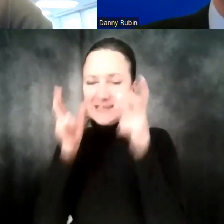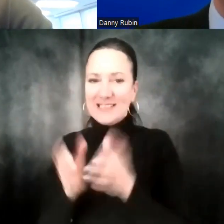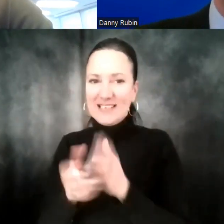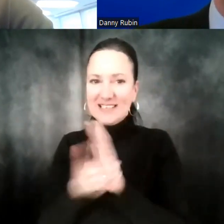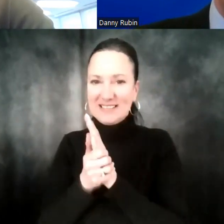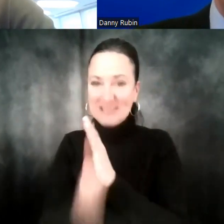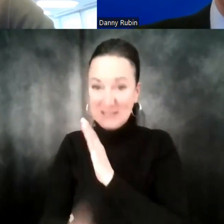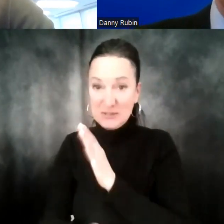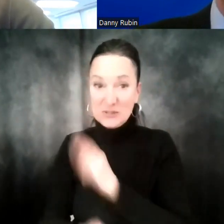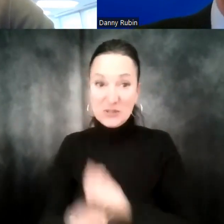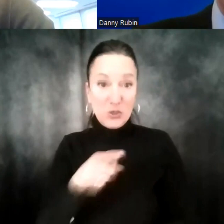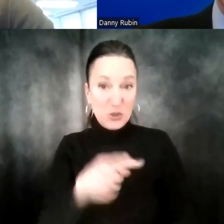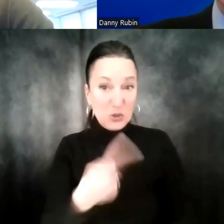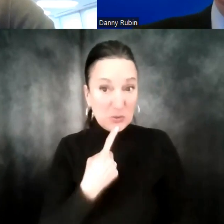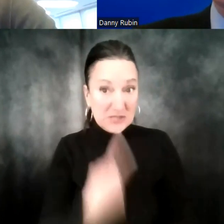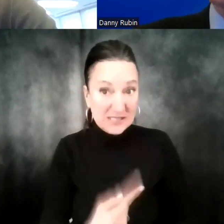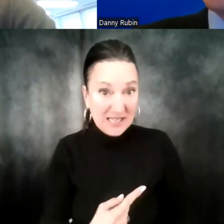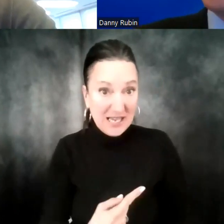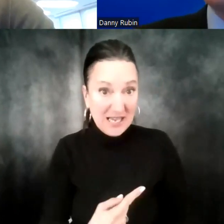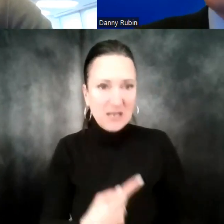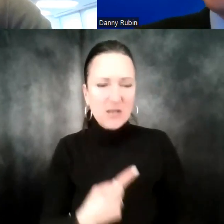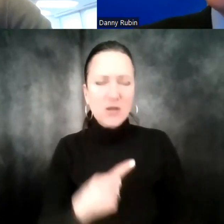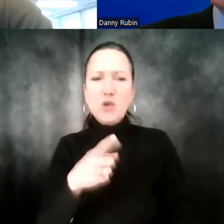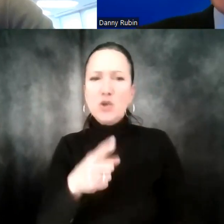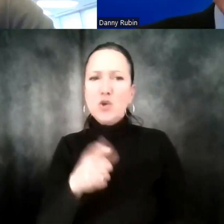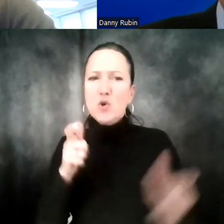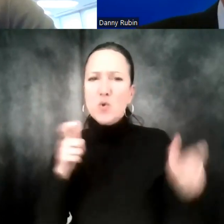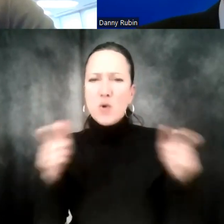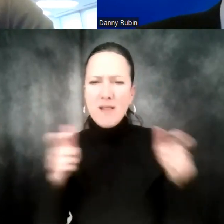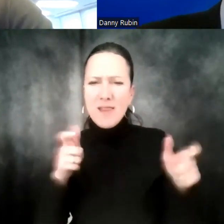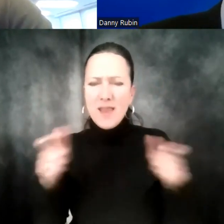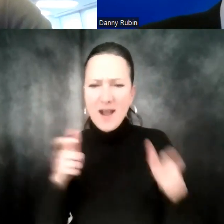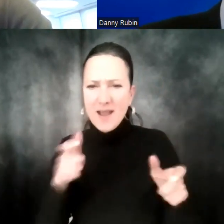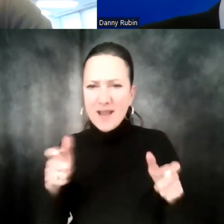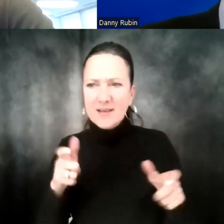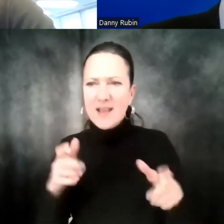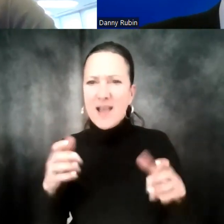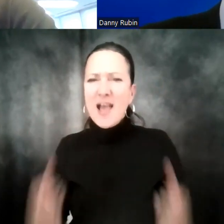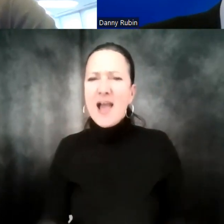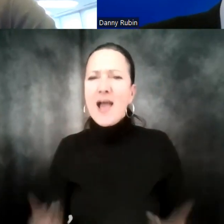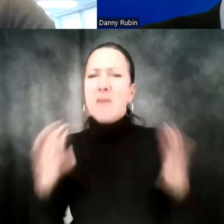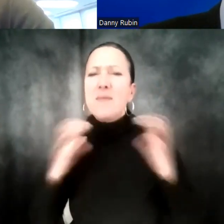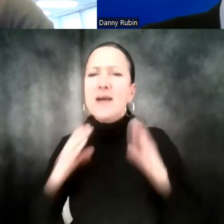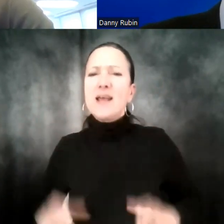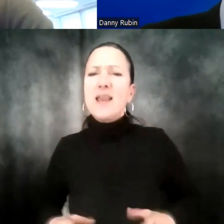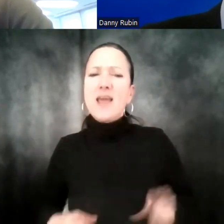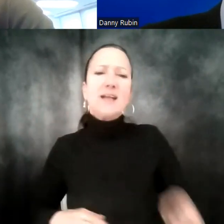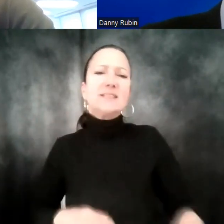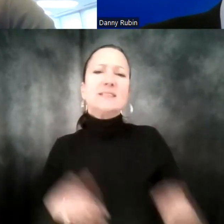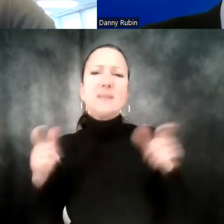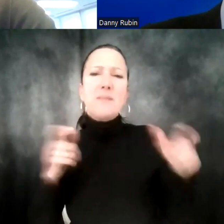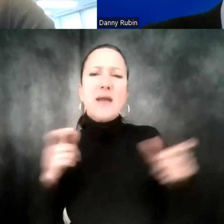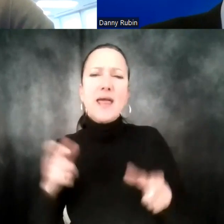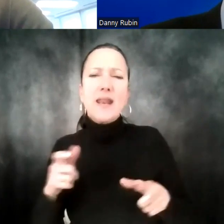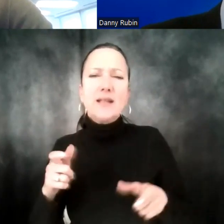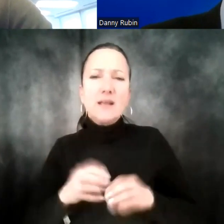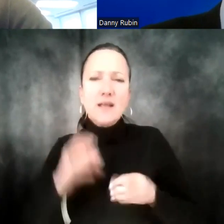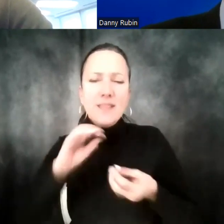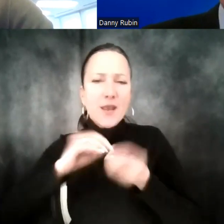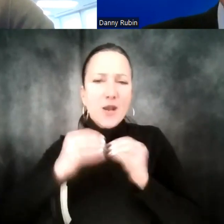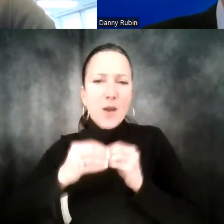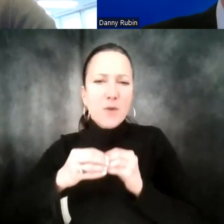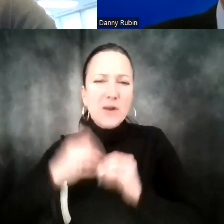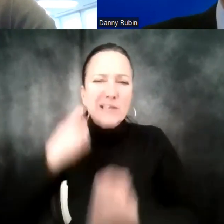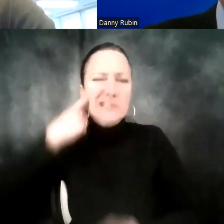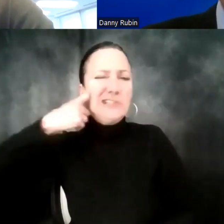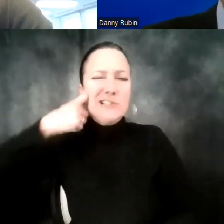a certain number of clients that you manage. Students or teachers, can you put in the chat how many clients has he managed? What was that number that he